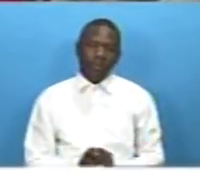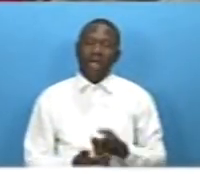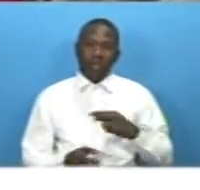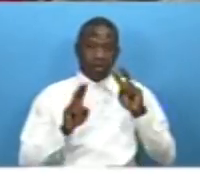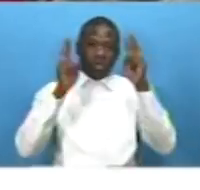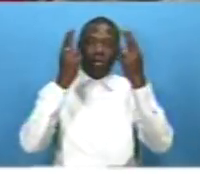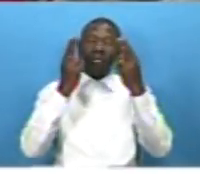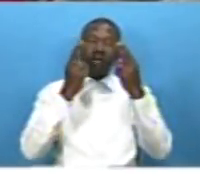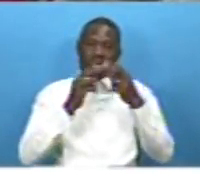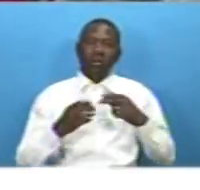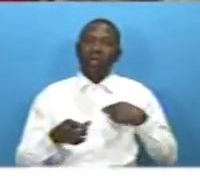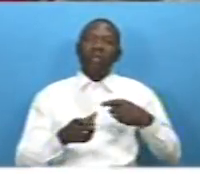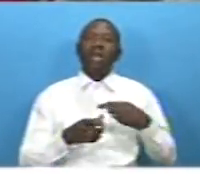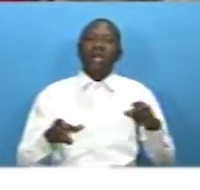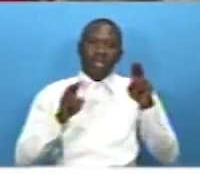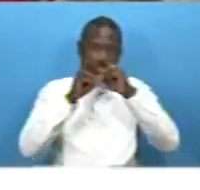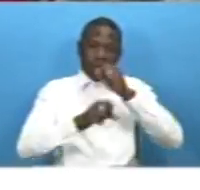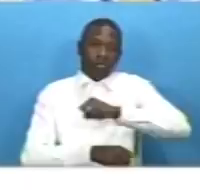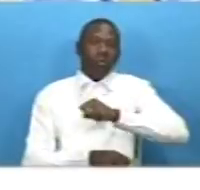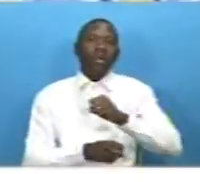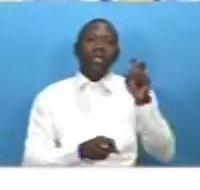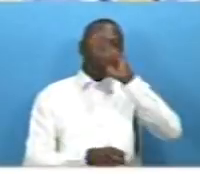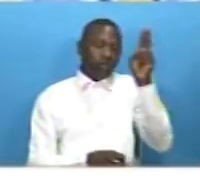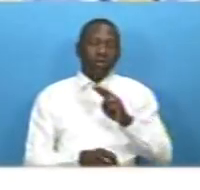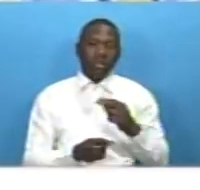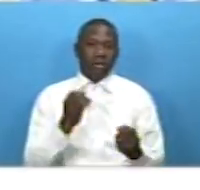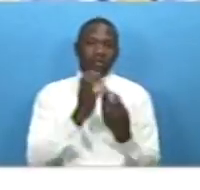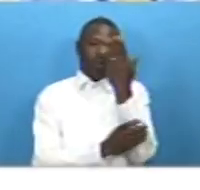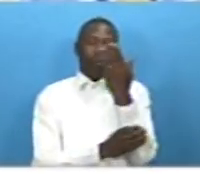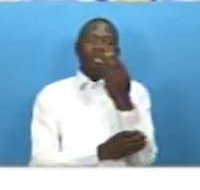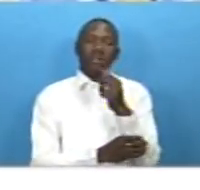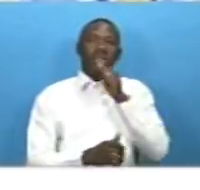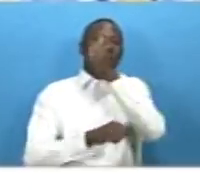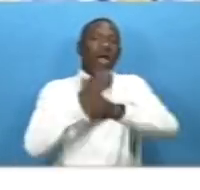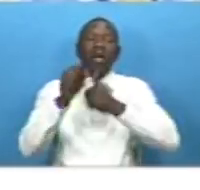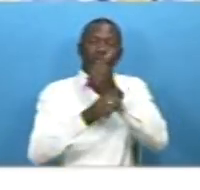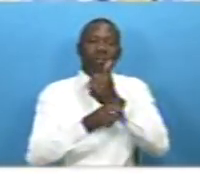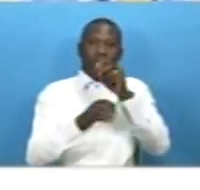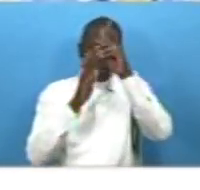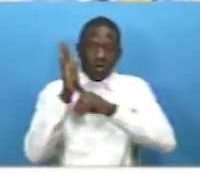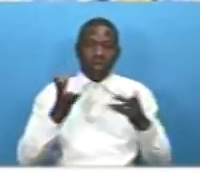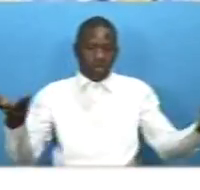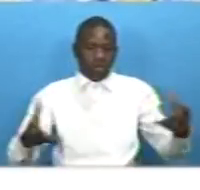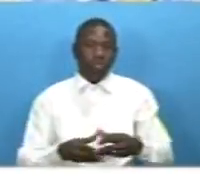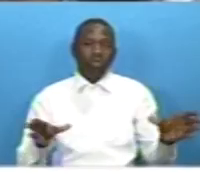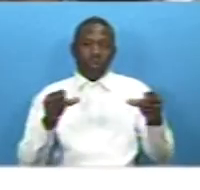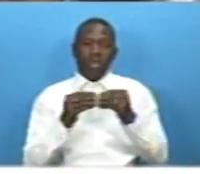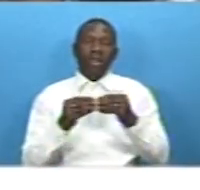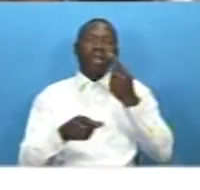consolidating and accelerating national development this annual event brings together gambians in the diaspora government agencies